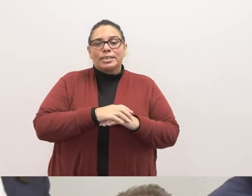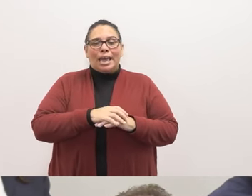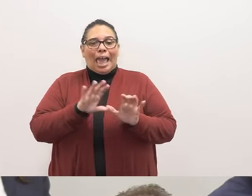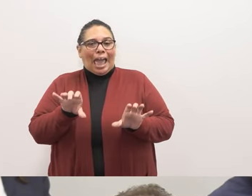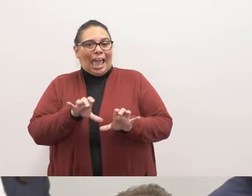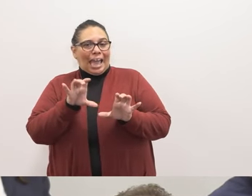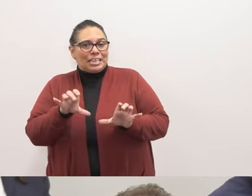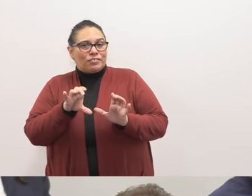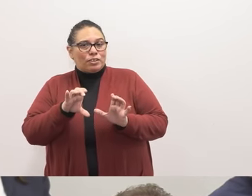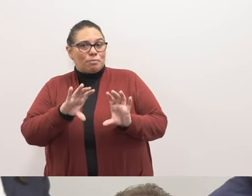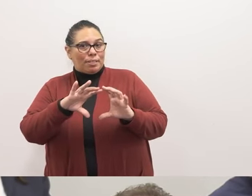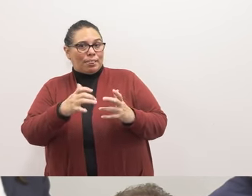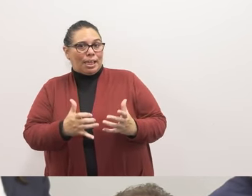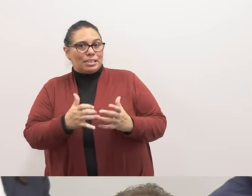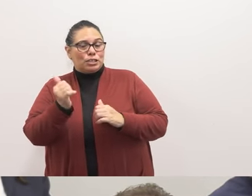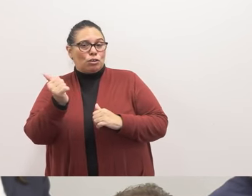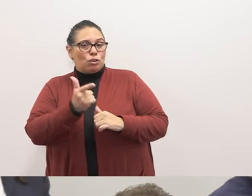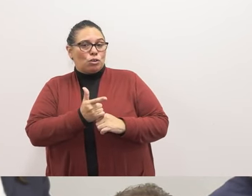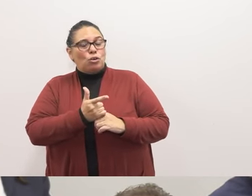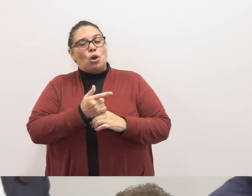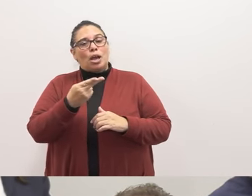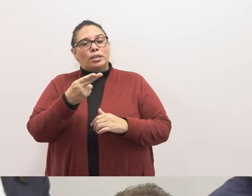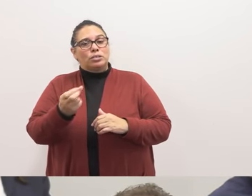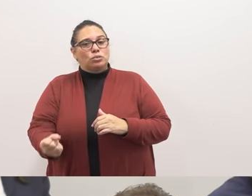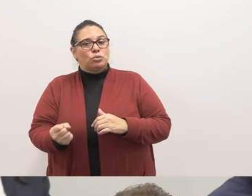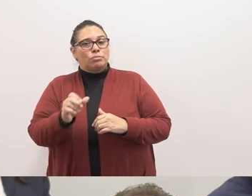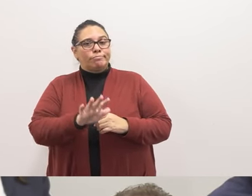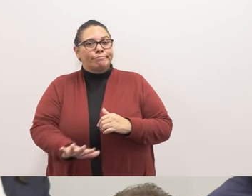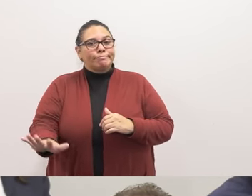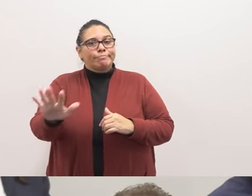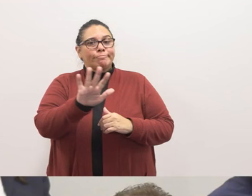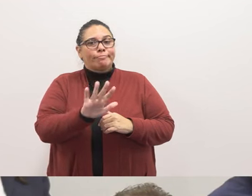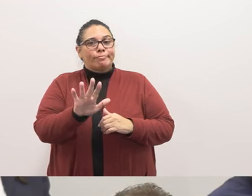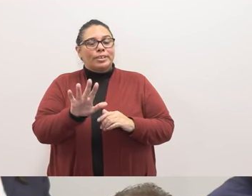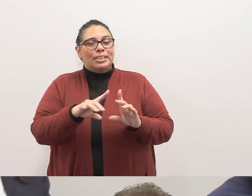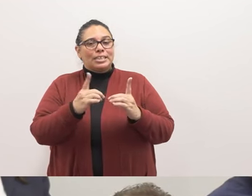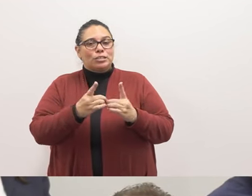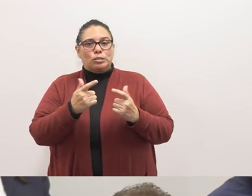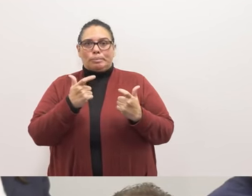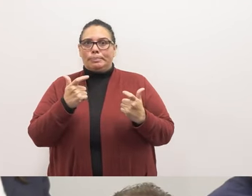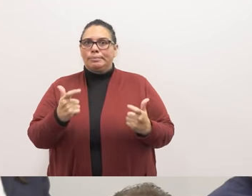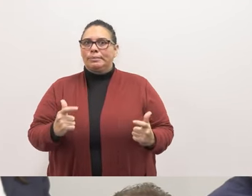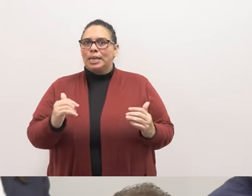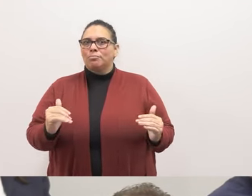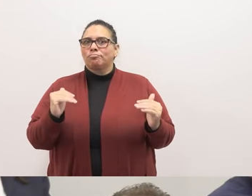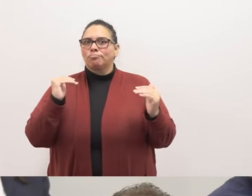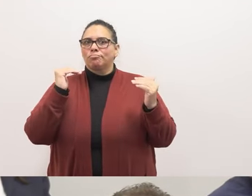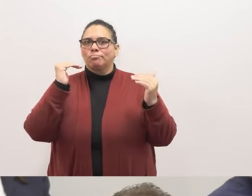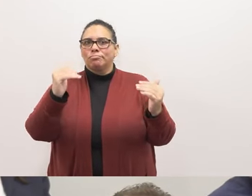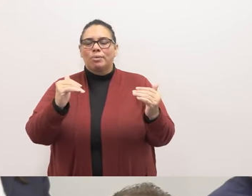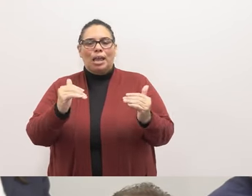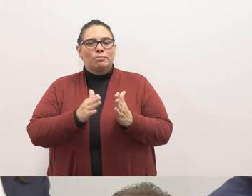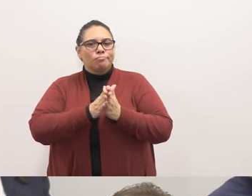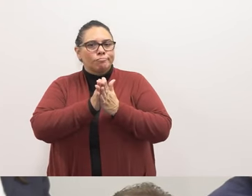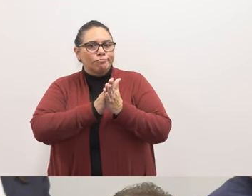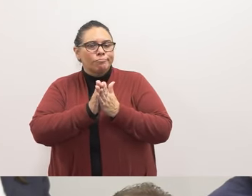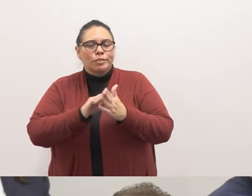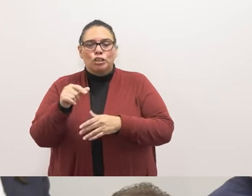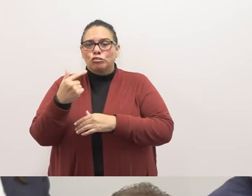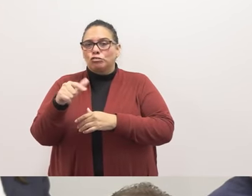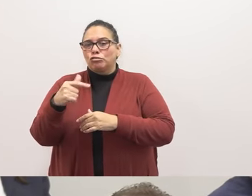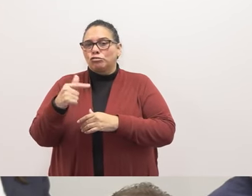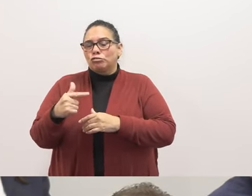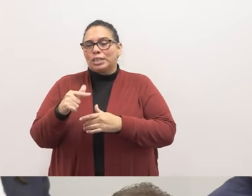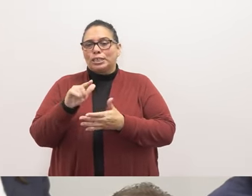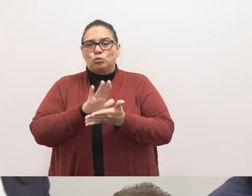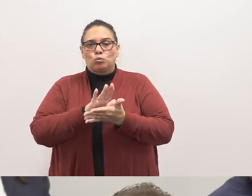course in every high school across the district would be a giant leap forward in education access to sustainability and could propel the green school club movement forward.